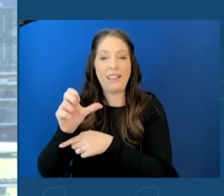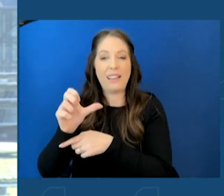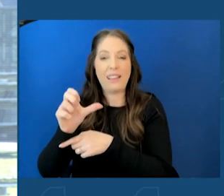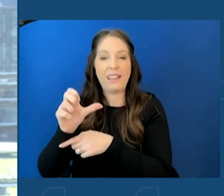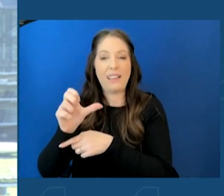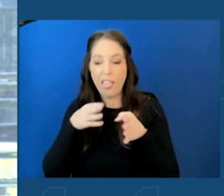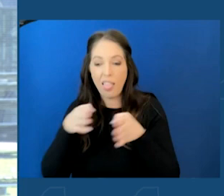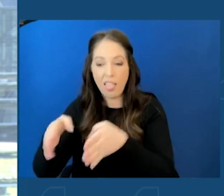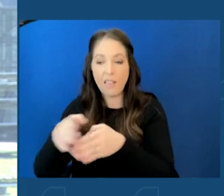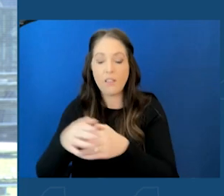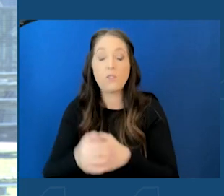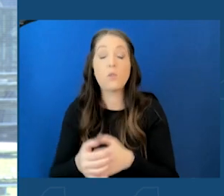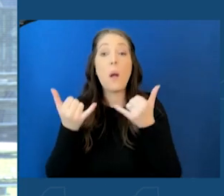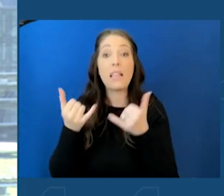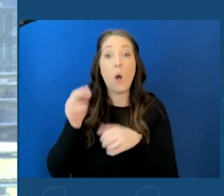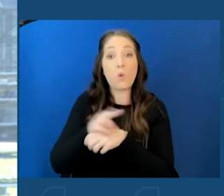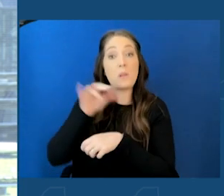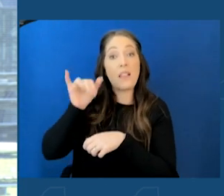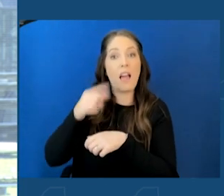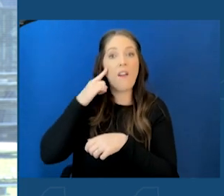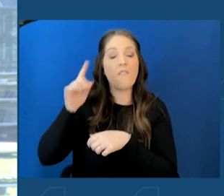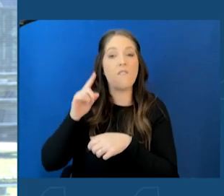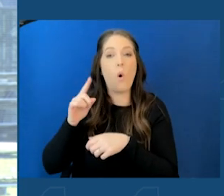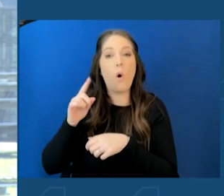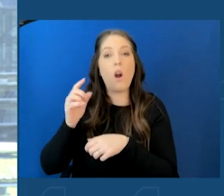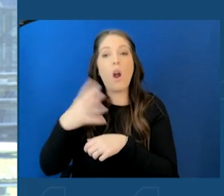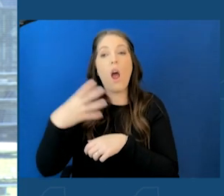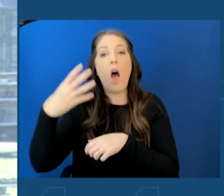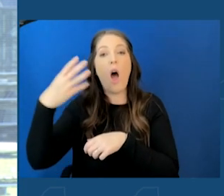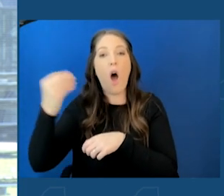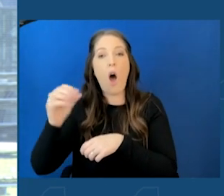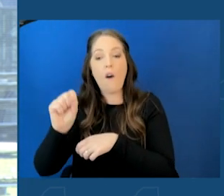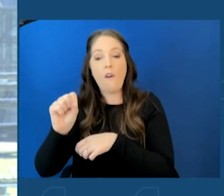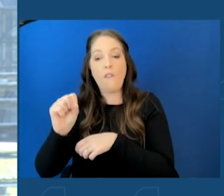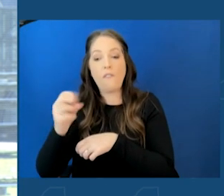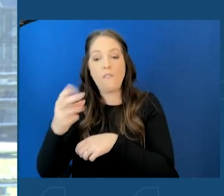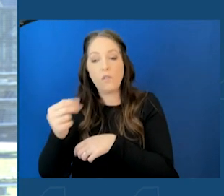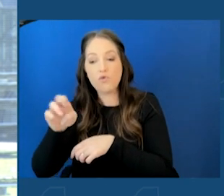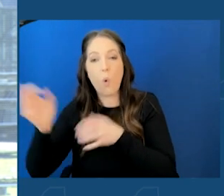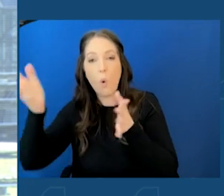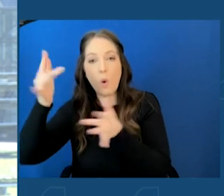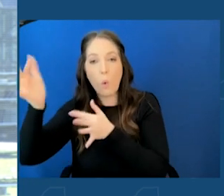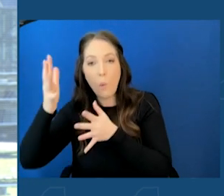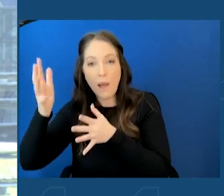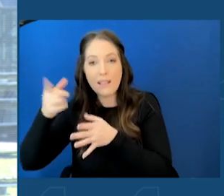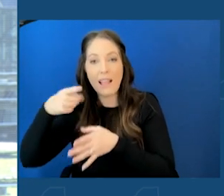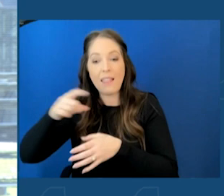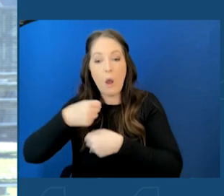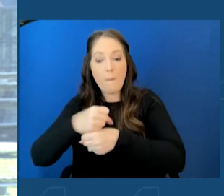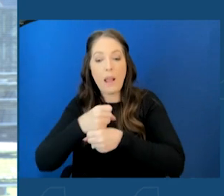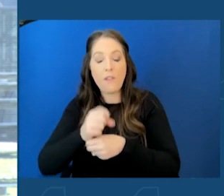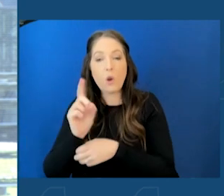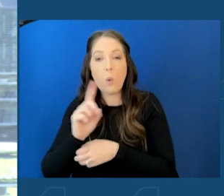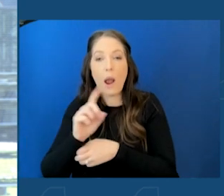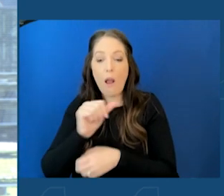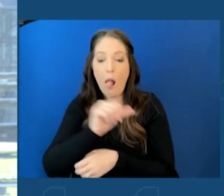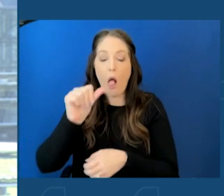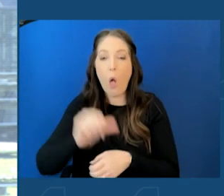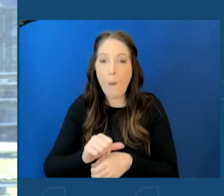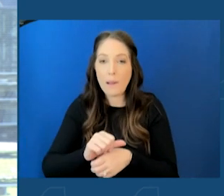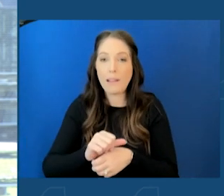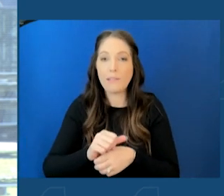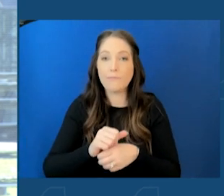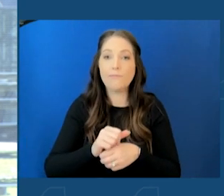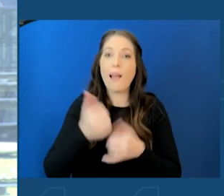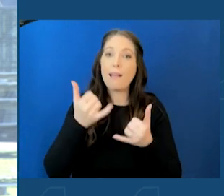component parts for offshore wind turbines that are manufactured in the port of Albany coming down the river and going off